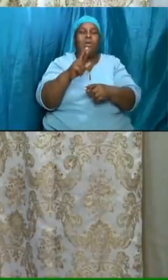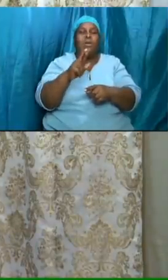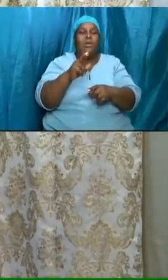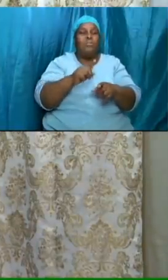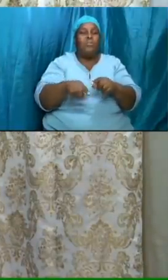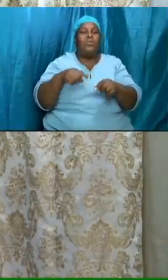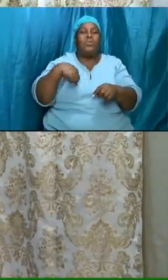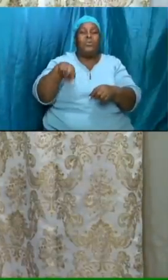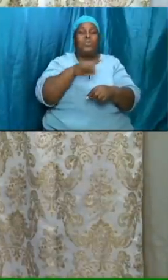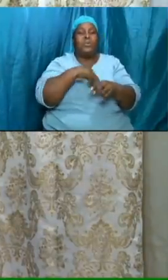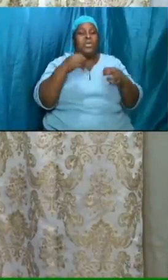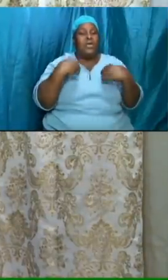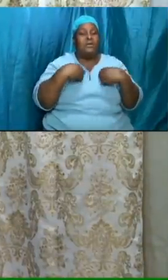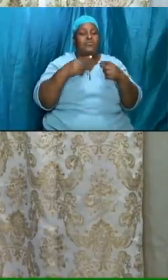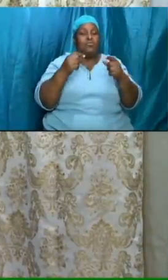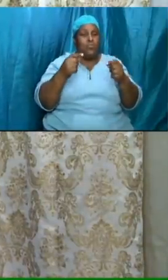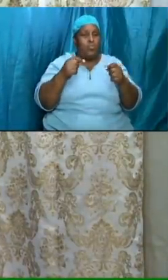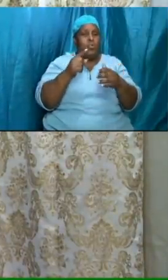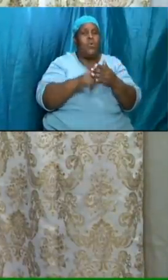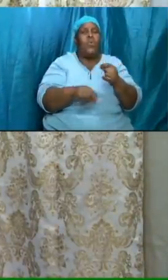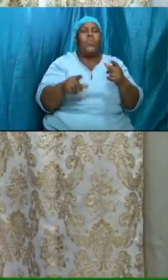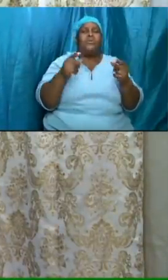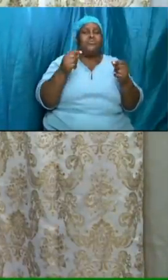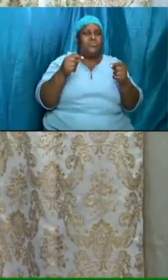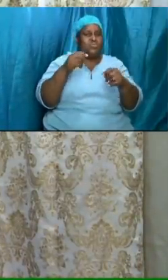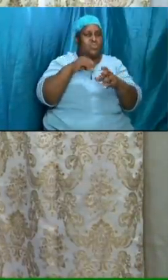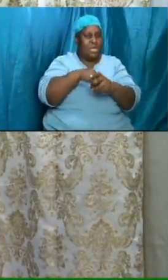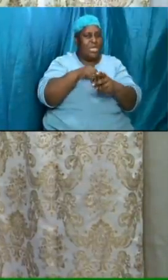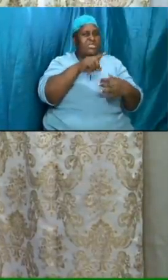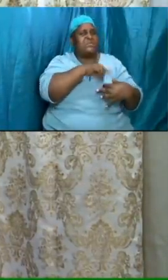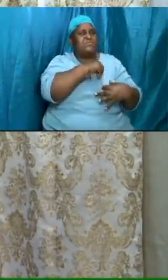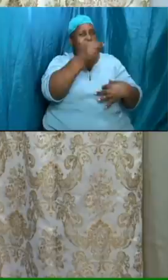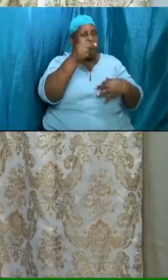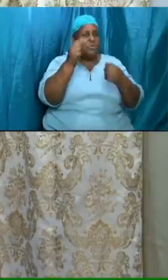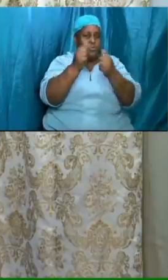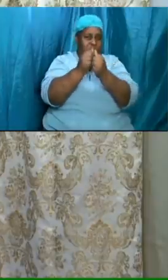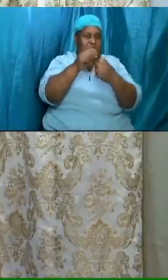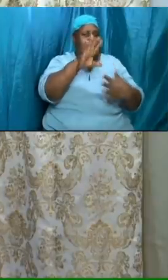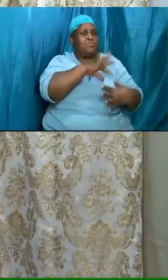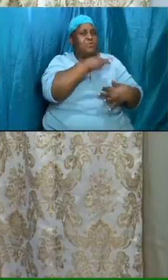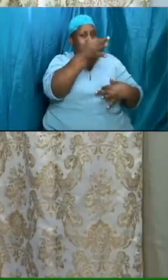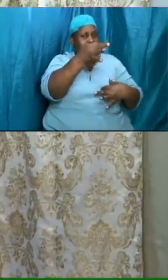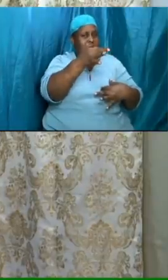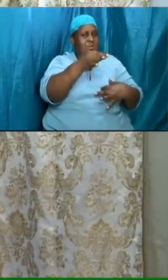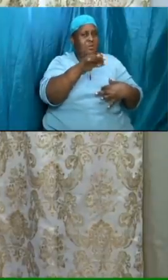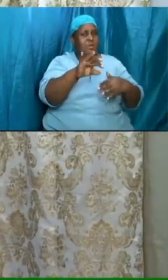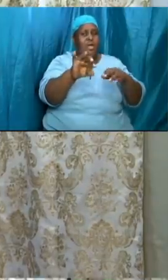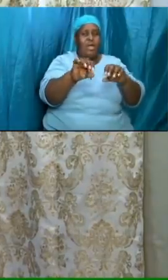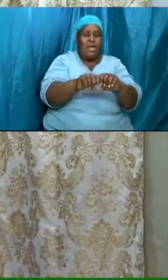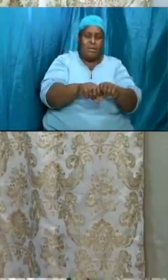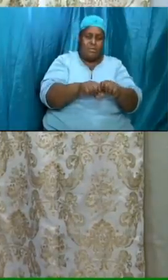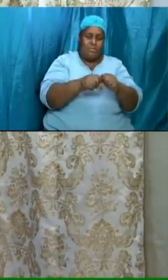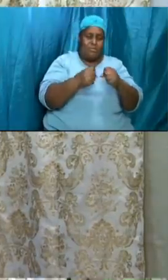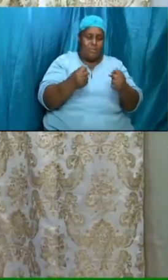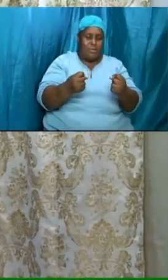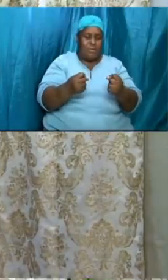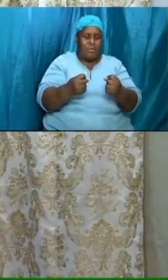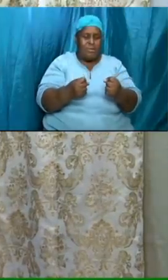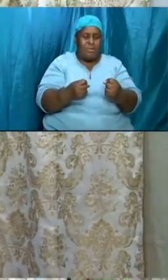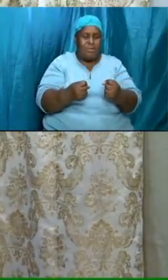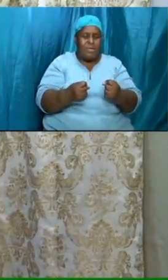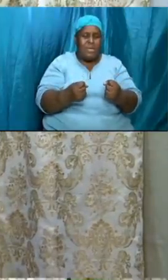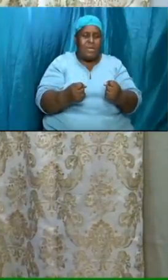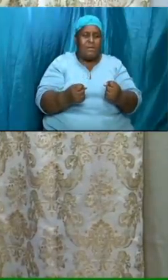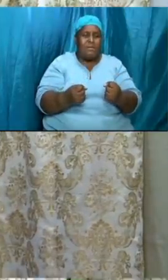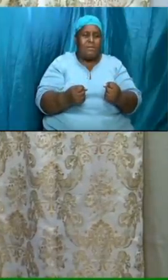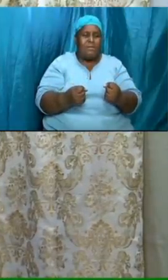we do in the spirit and with the spirit and break when we feel that it is time to break